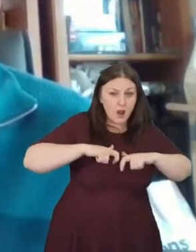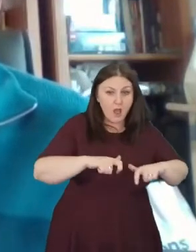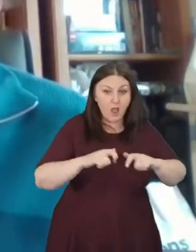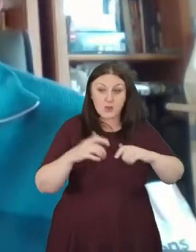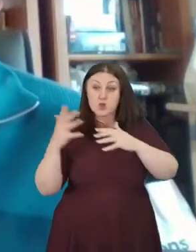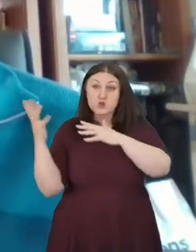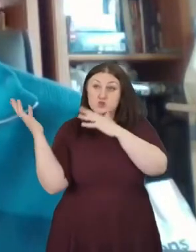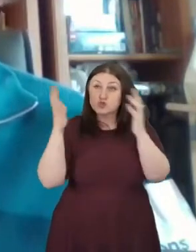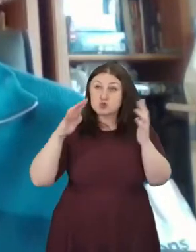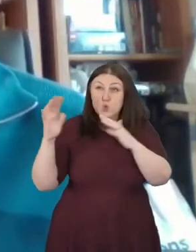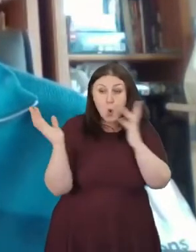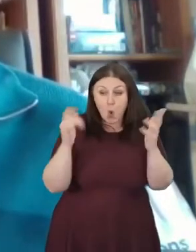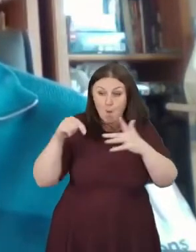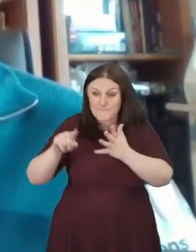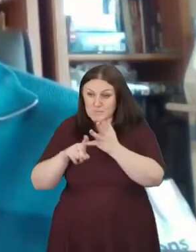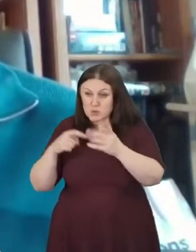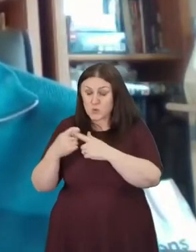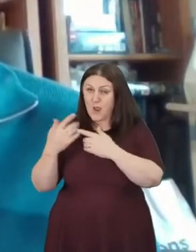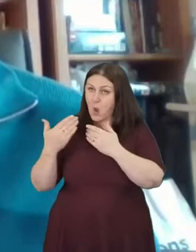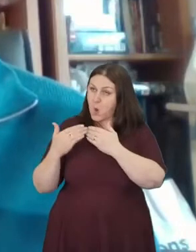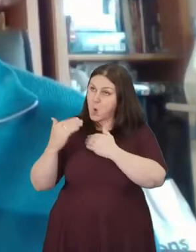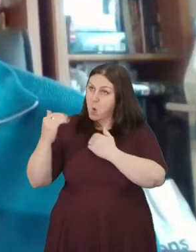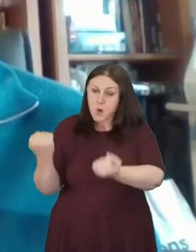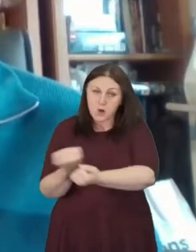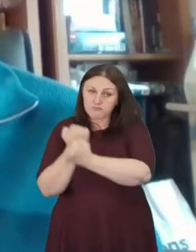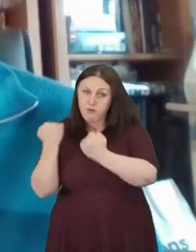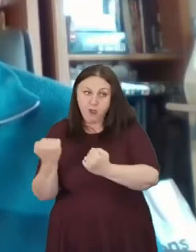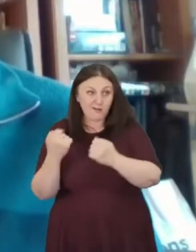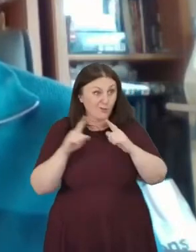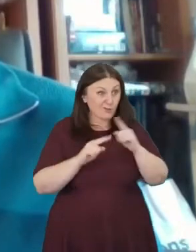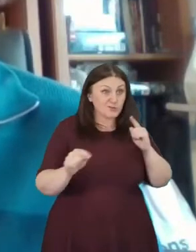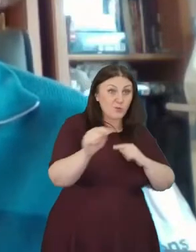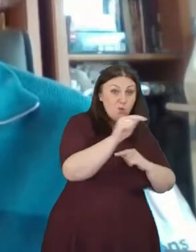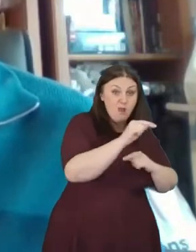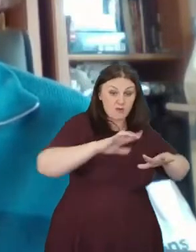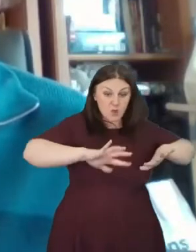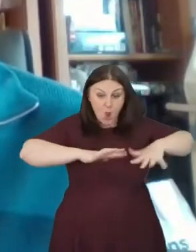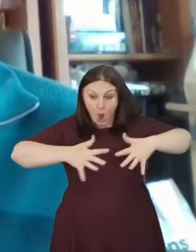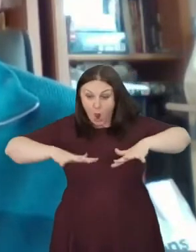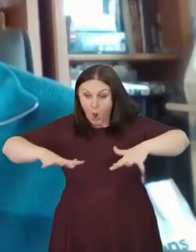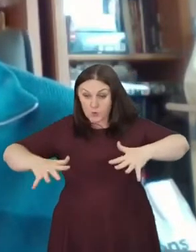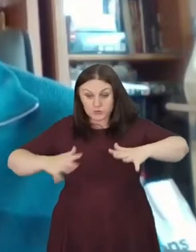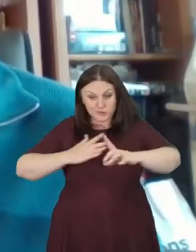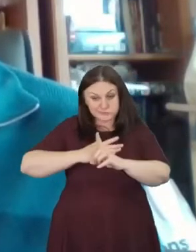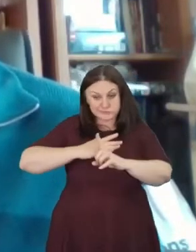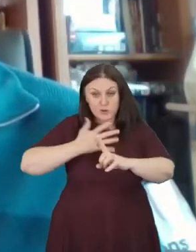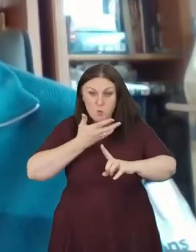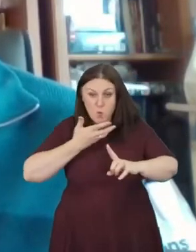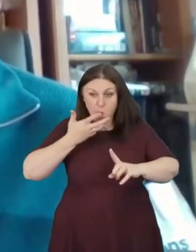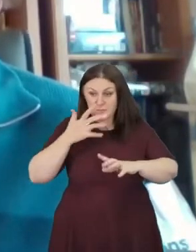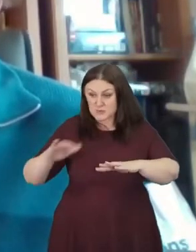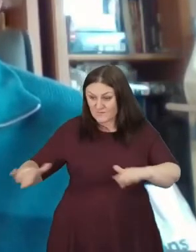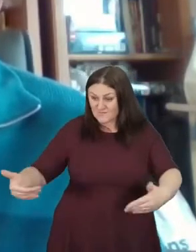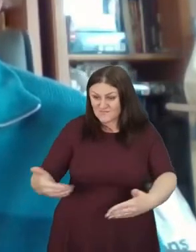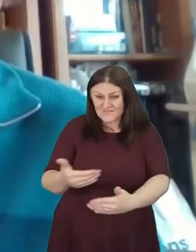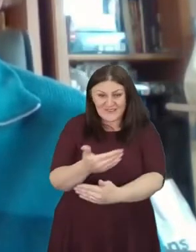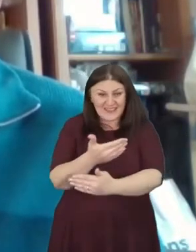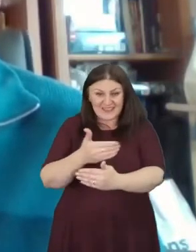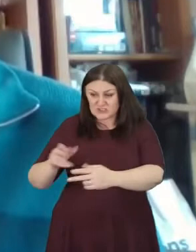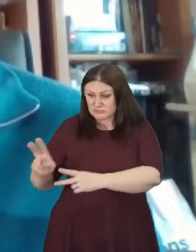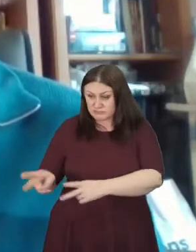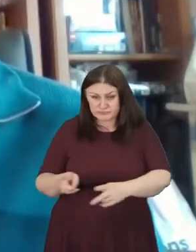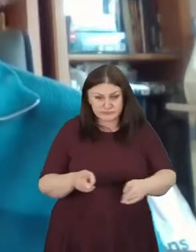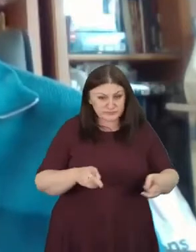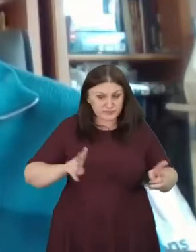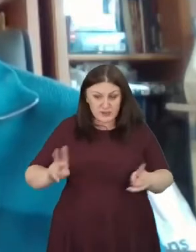around the world. We've had warming oceans leading to the loss of fish stocks and the loss of